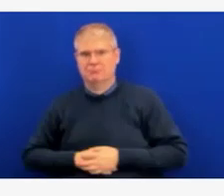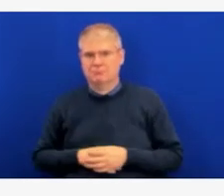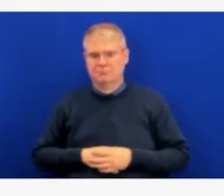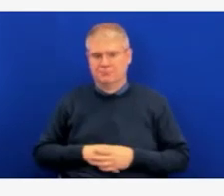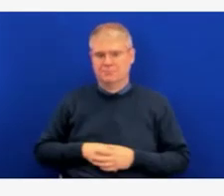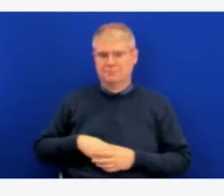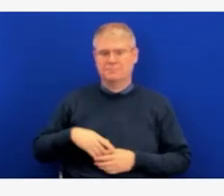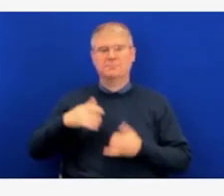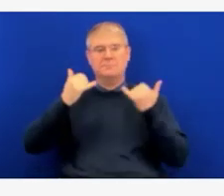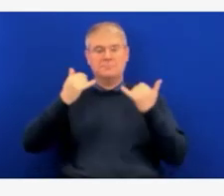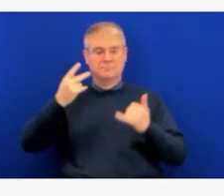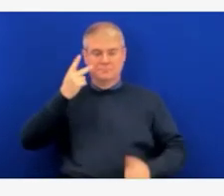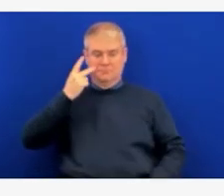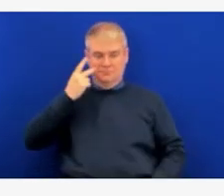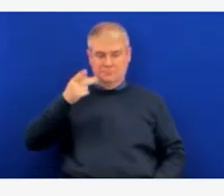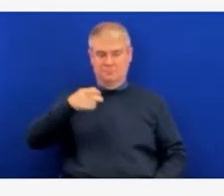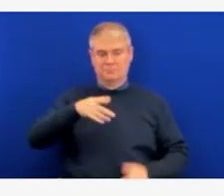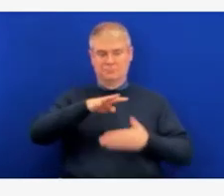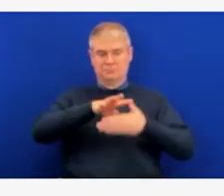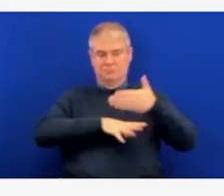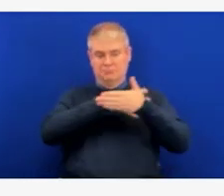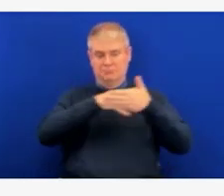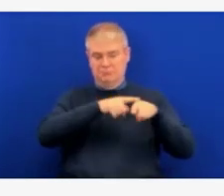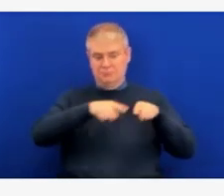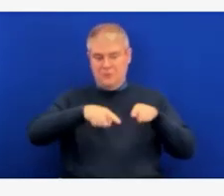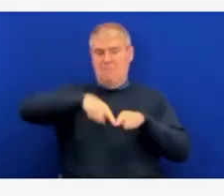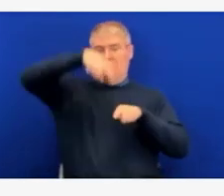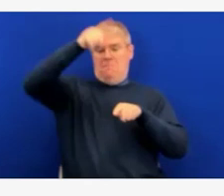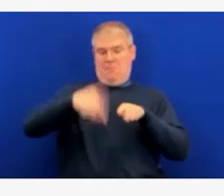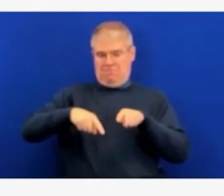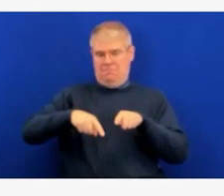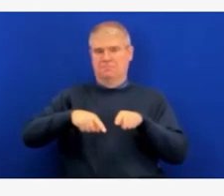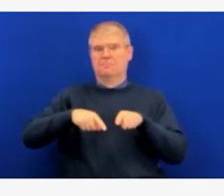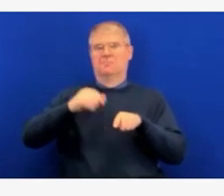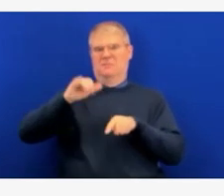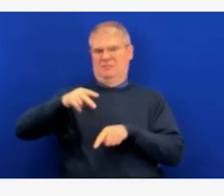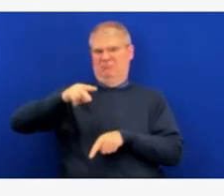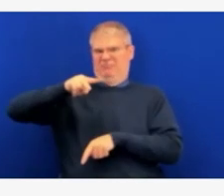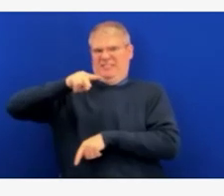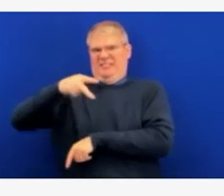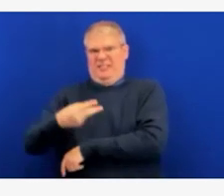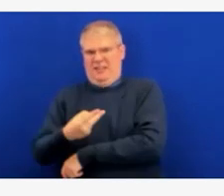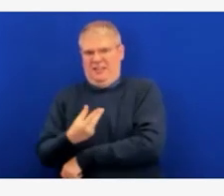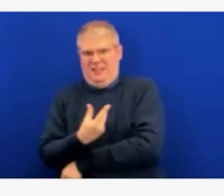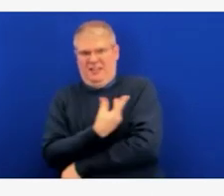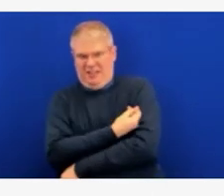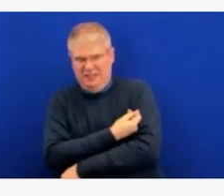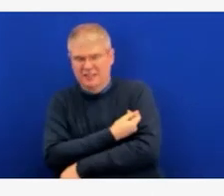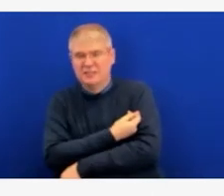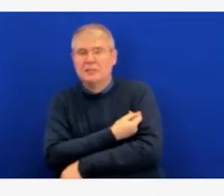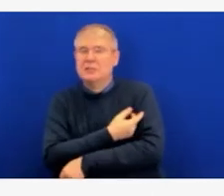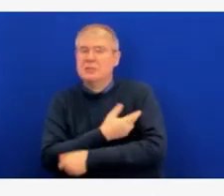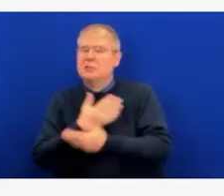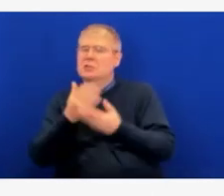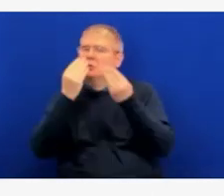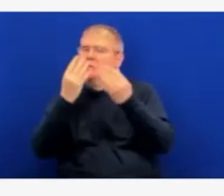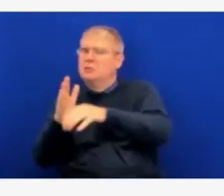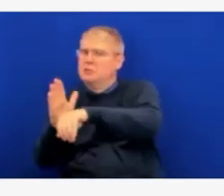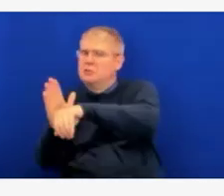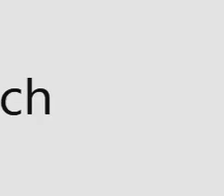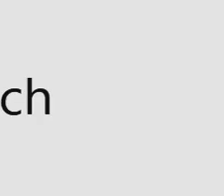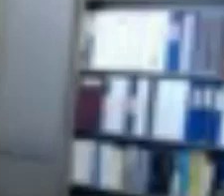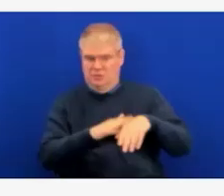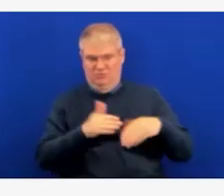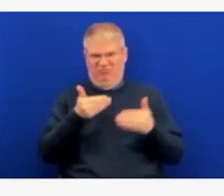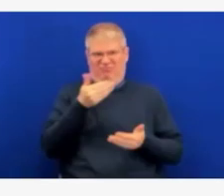as we move into the holiday season to keep our kids healthy and ready to return to the classroom after our family gatherings. Thank you, Nikki, for